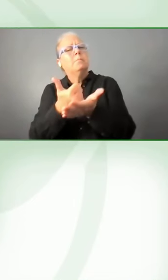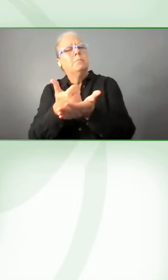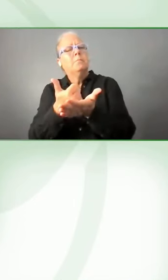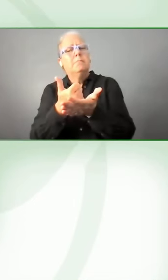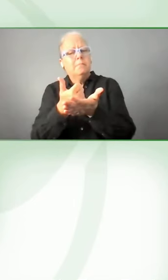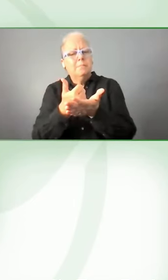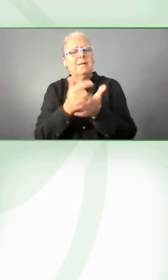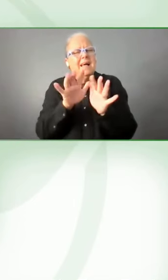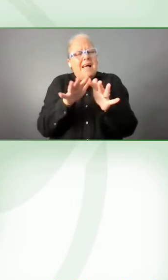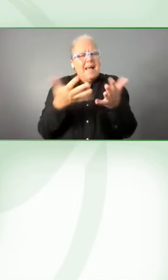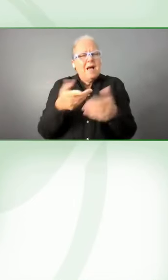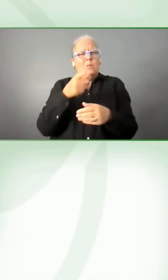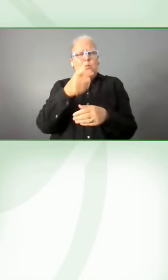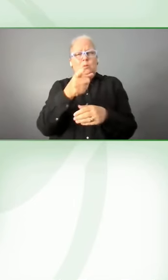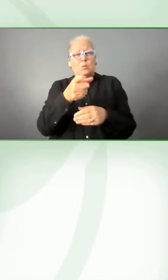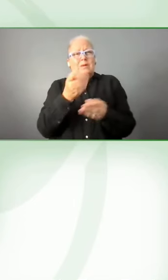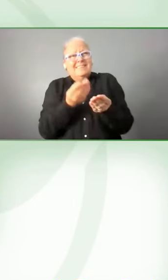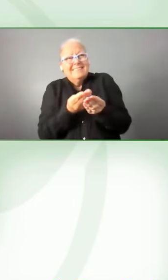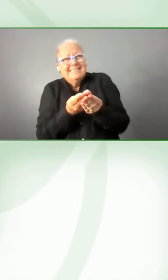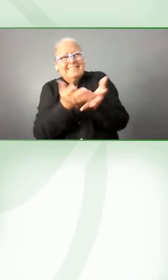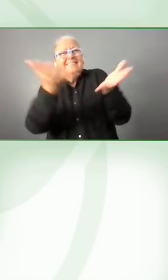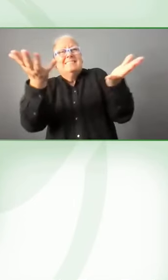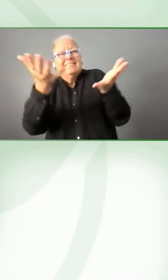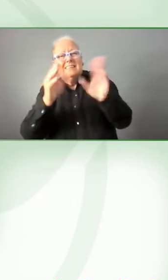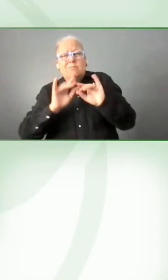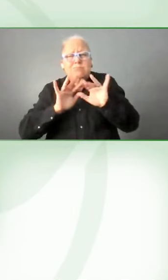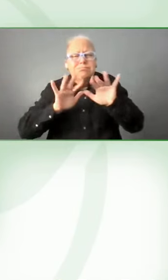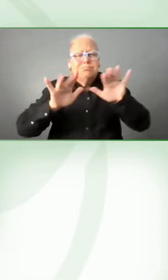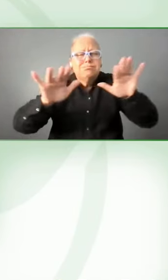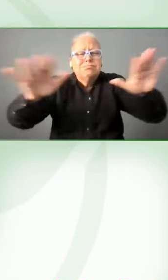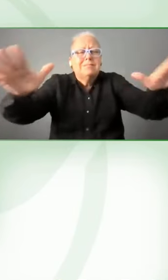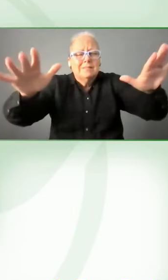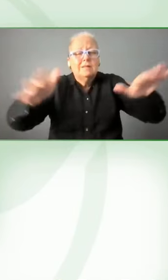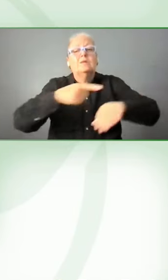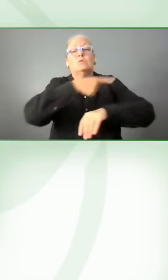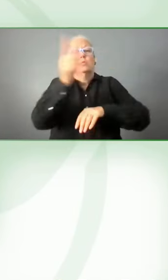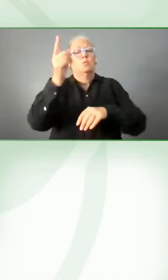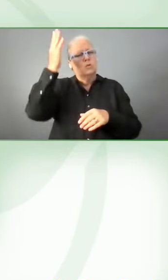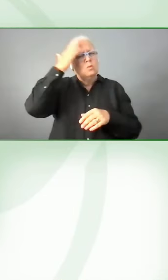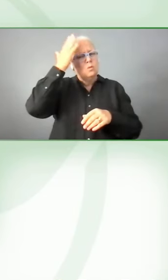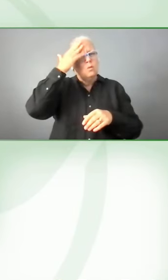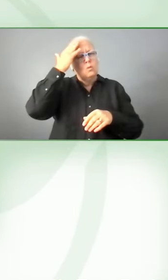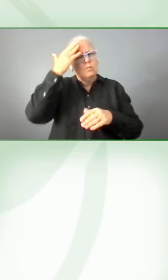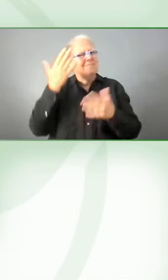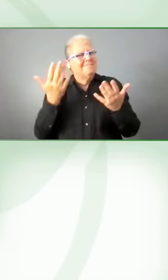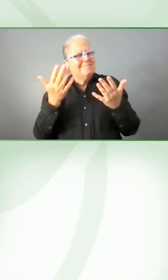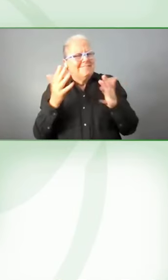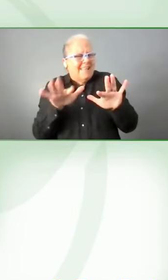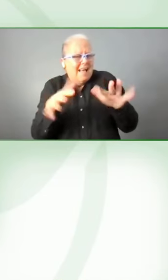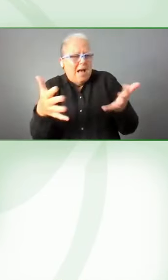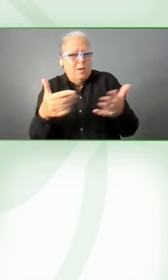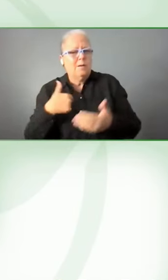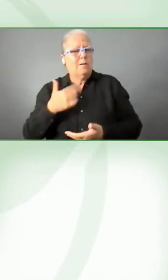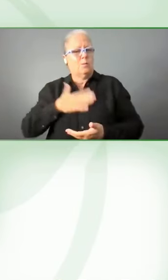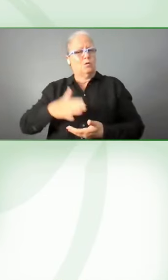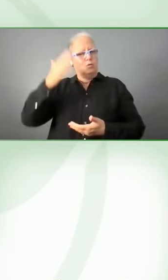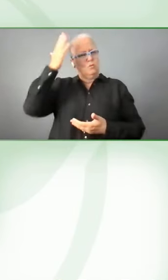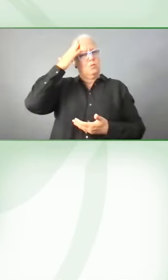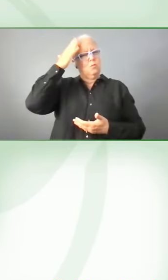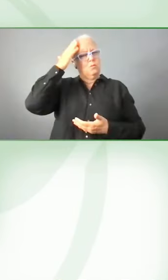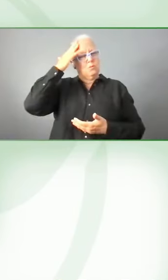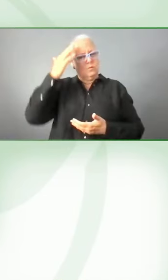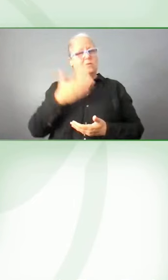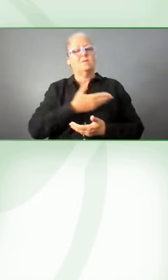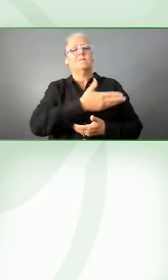How are you getting the message out there that it exists in Spain? Well, actually, our dictionary